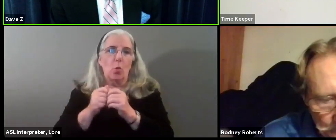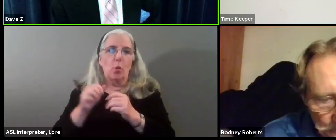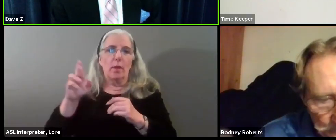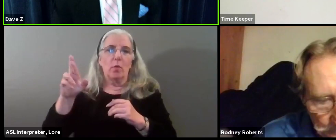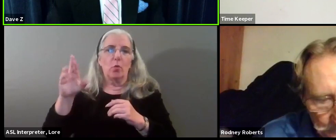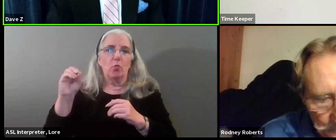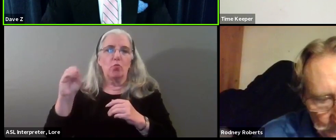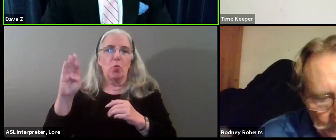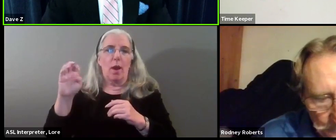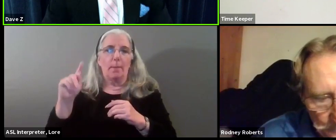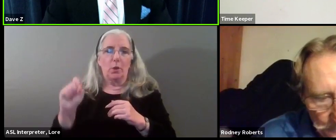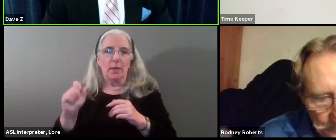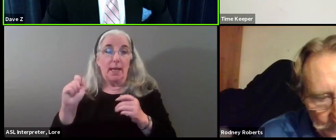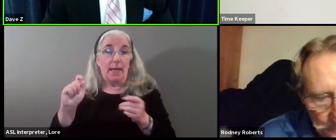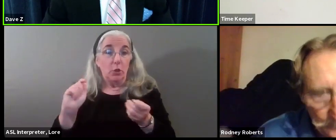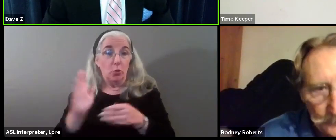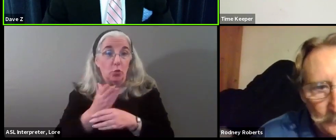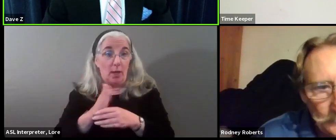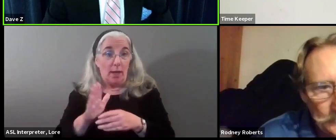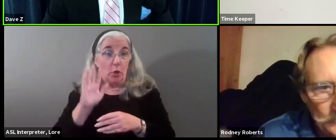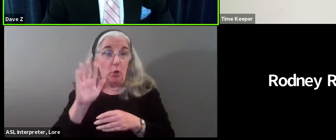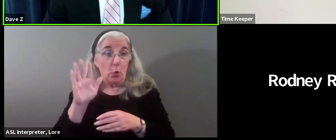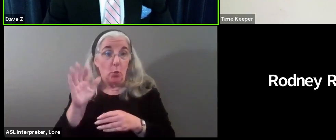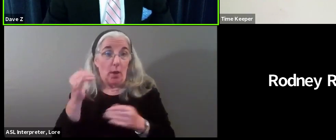Roberts, can you share your thoughts with us, please?